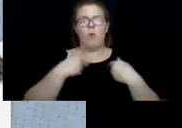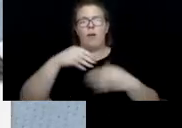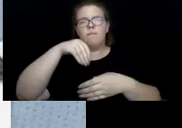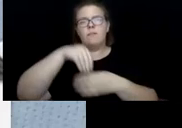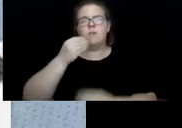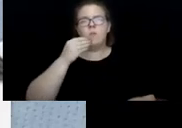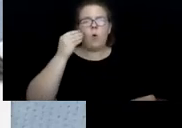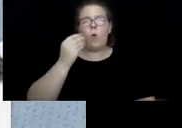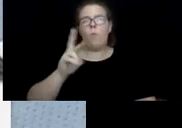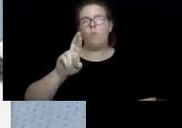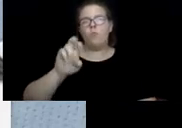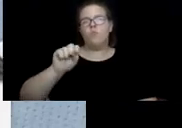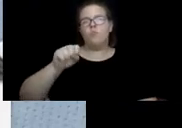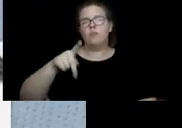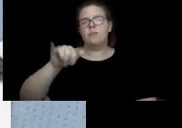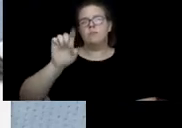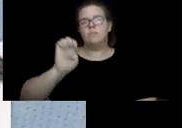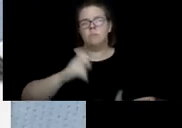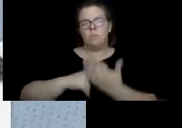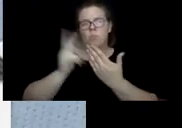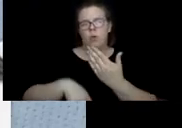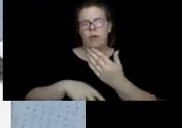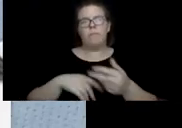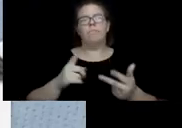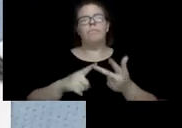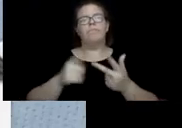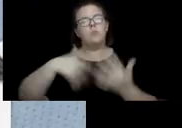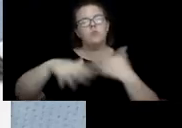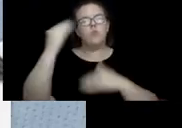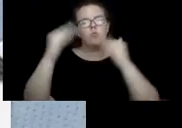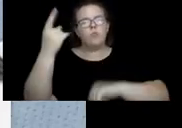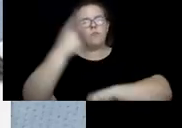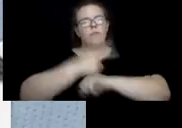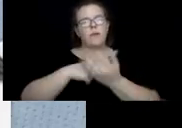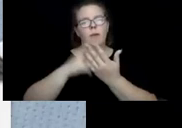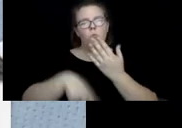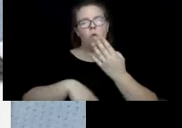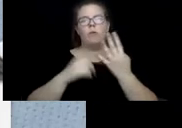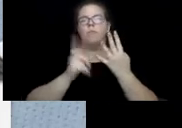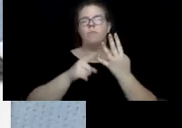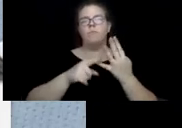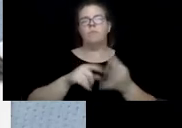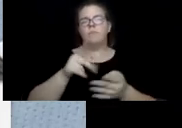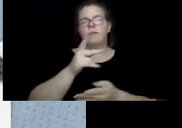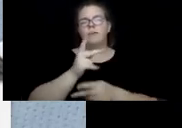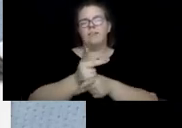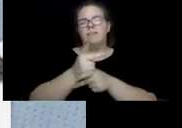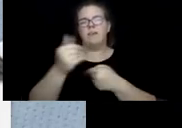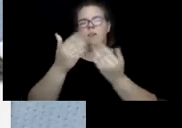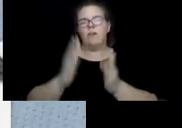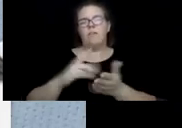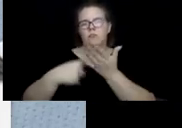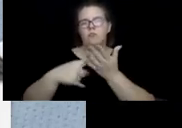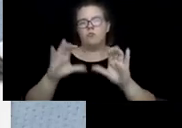County. We, of course, have social adult day programming. And we have caregiver discussion groups. From my view,